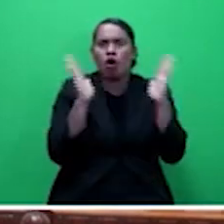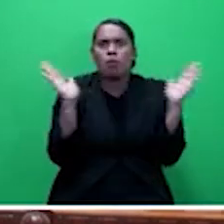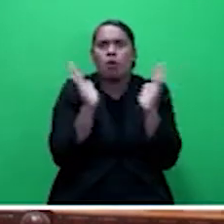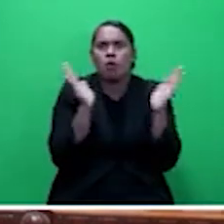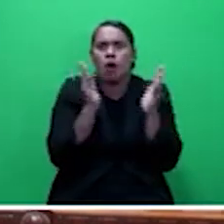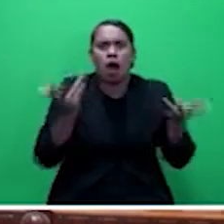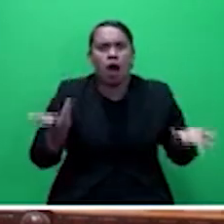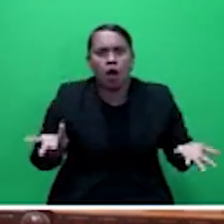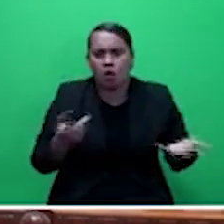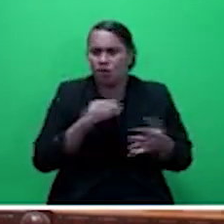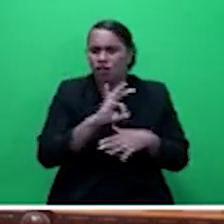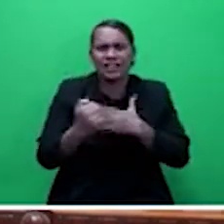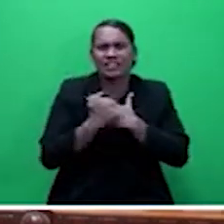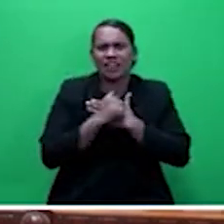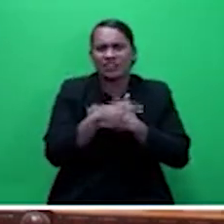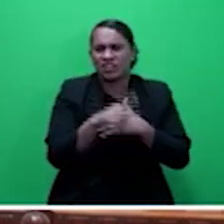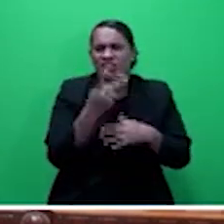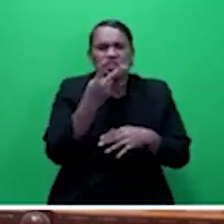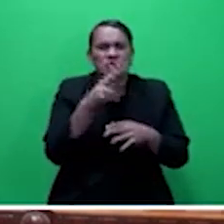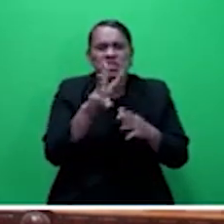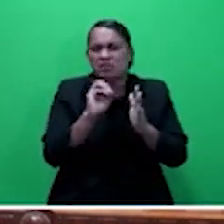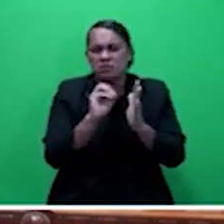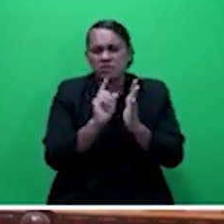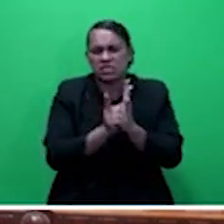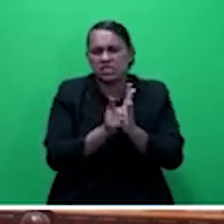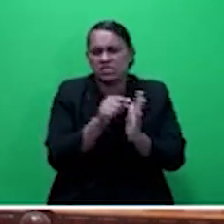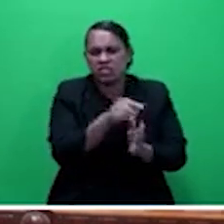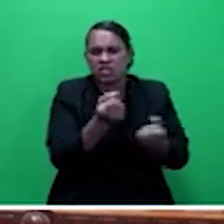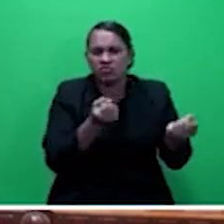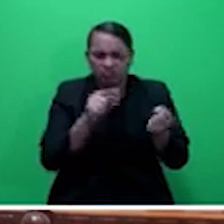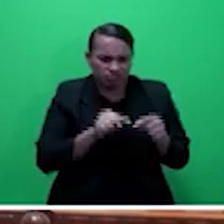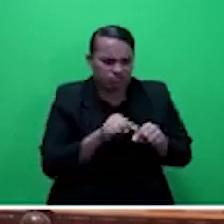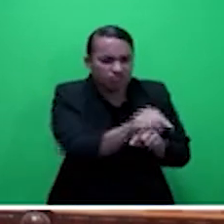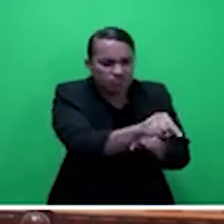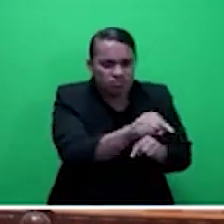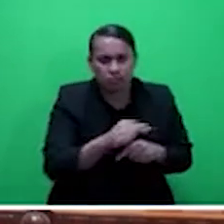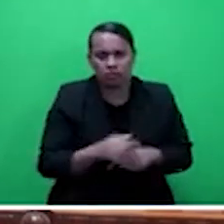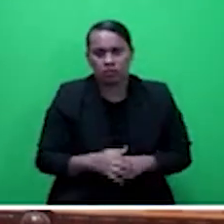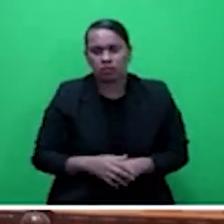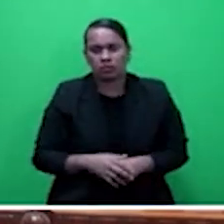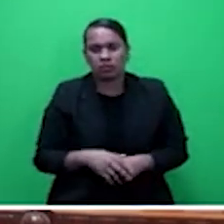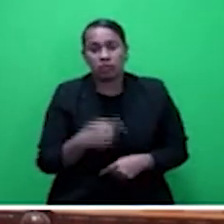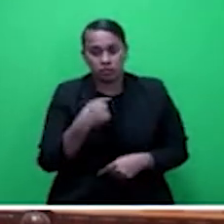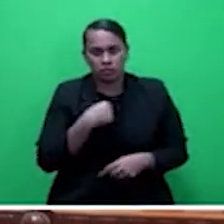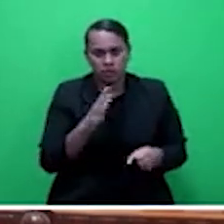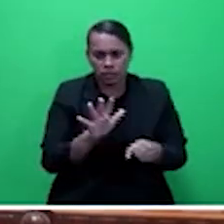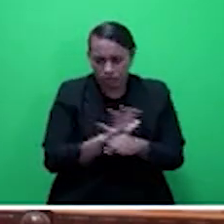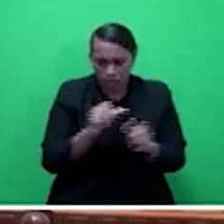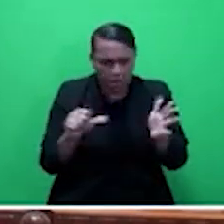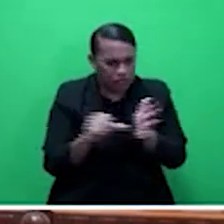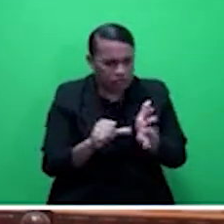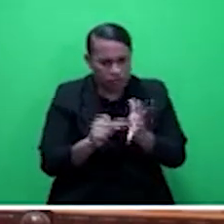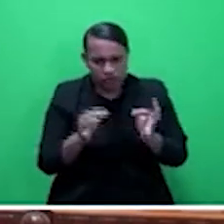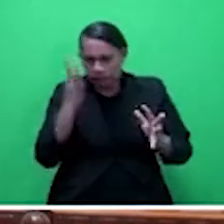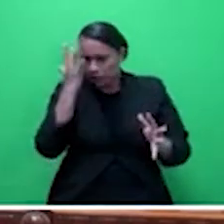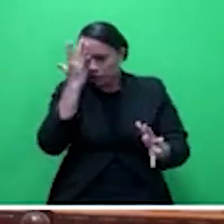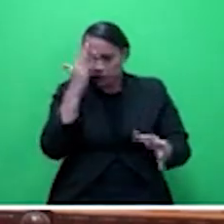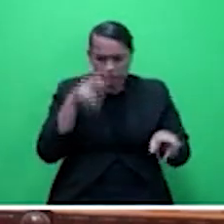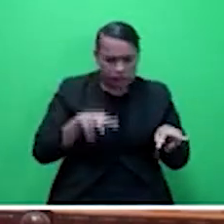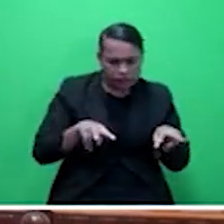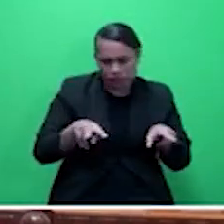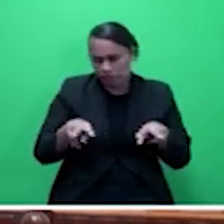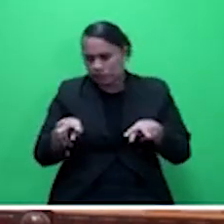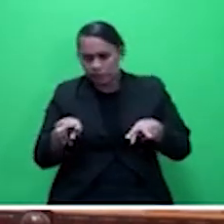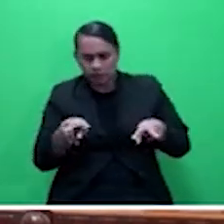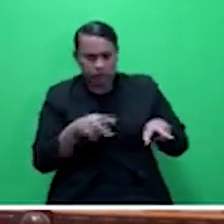about 30 minutes away in UBCC. And I had to make a very difficult decision. I looked at him and I knew what he was going